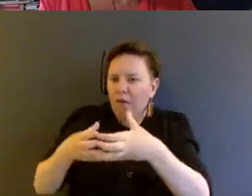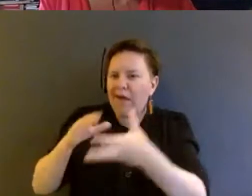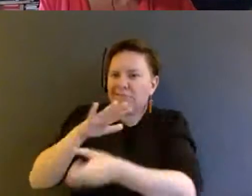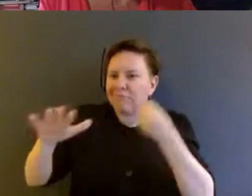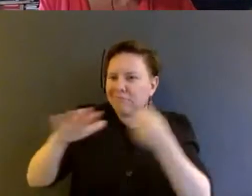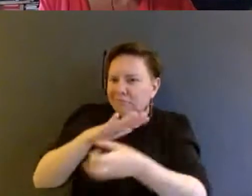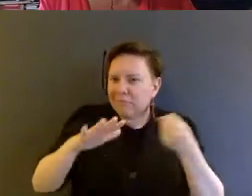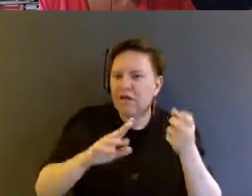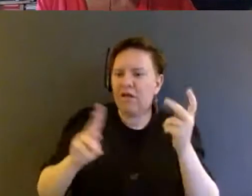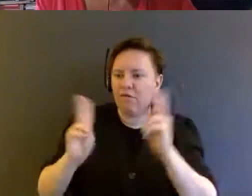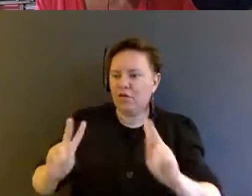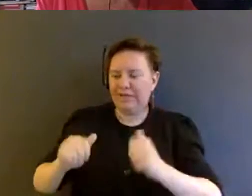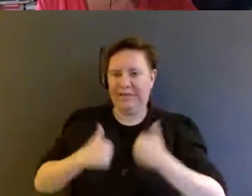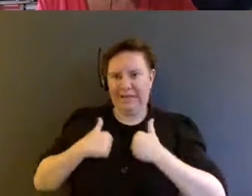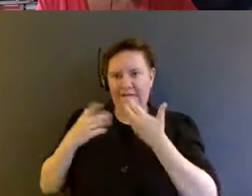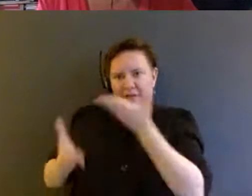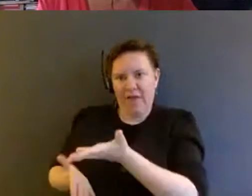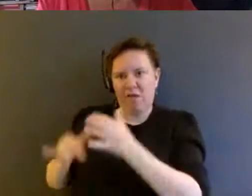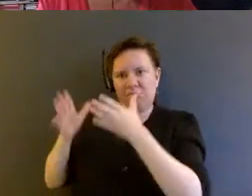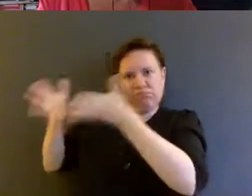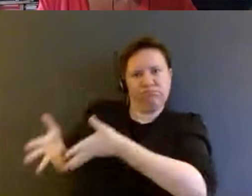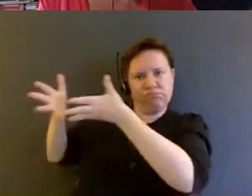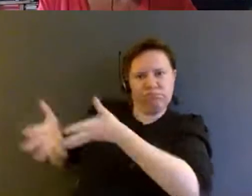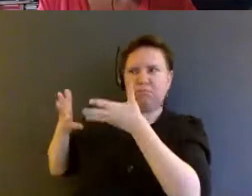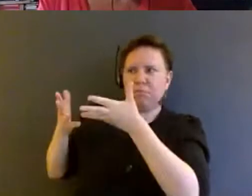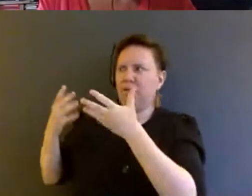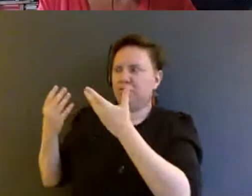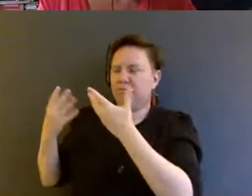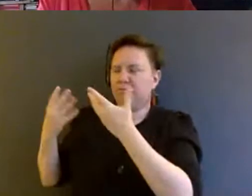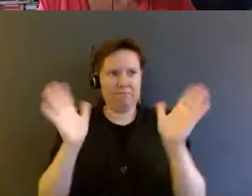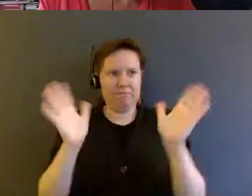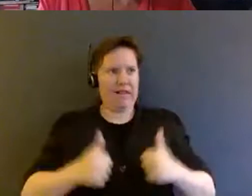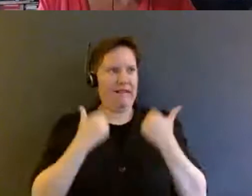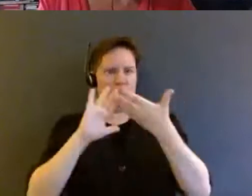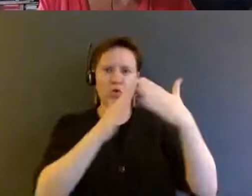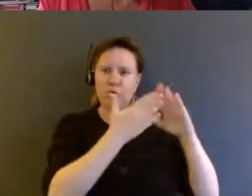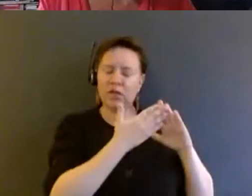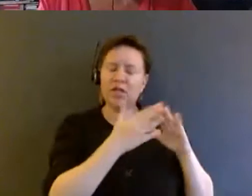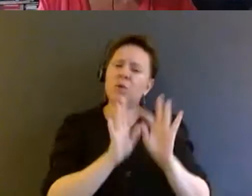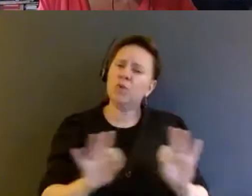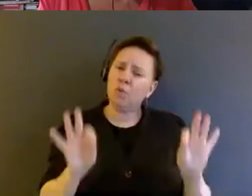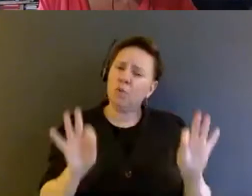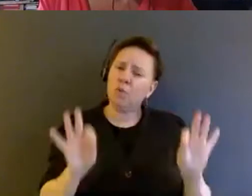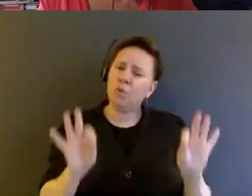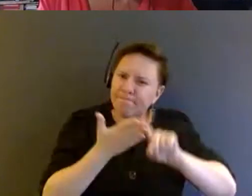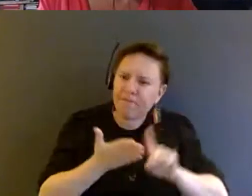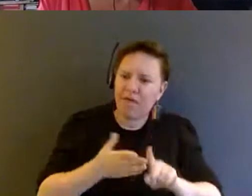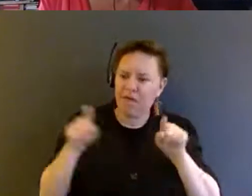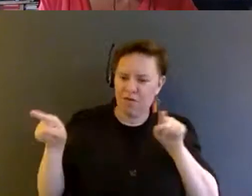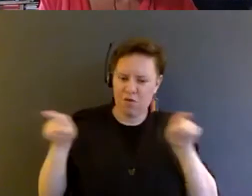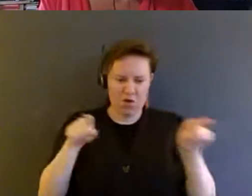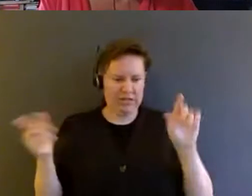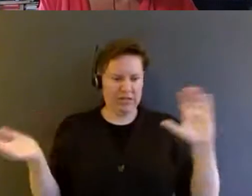resided in them. I suggest that it's essential to interrogate deinstitutionalization as a social movement,